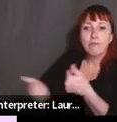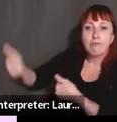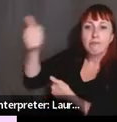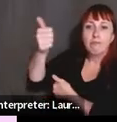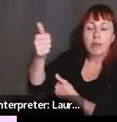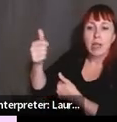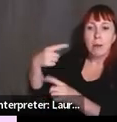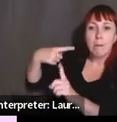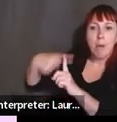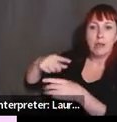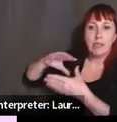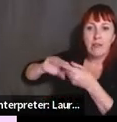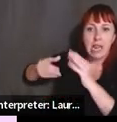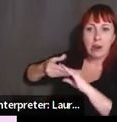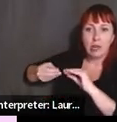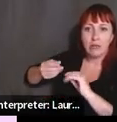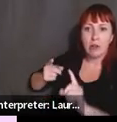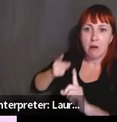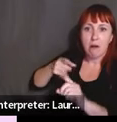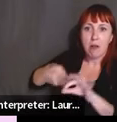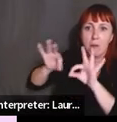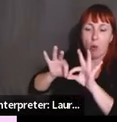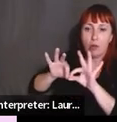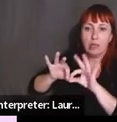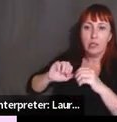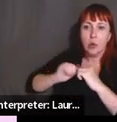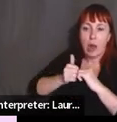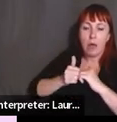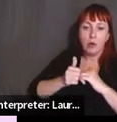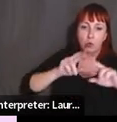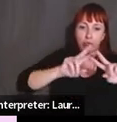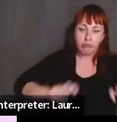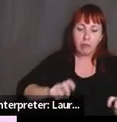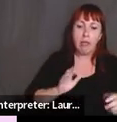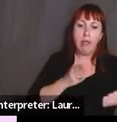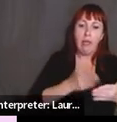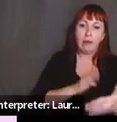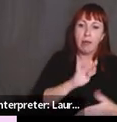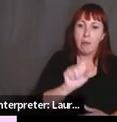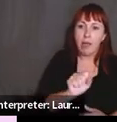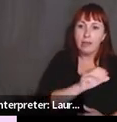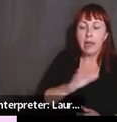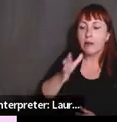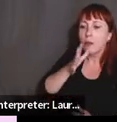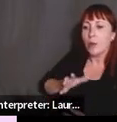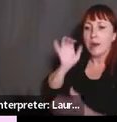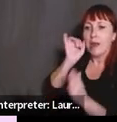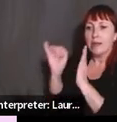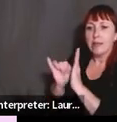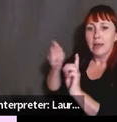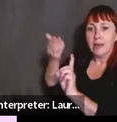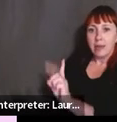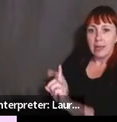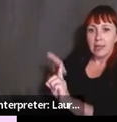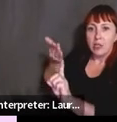narratives are key in the construction of anti-bias. But we also learn what part of her identity made